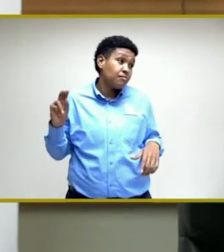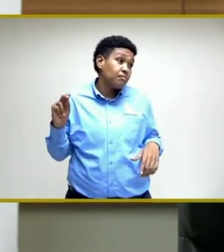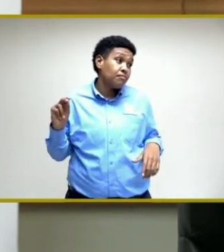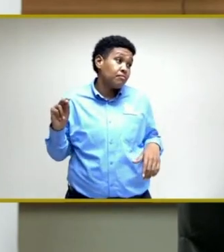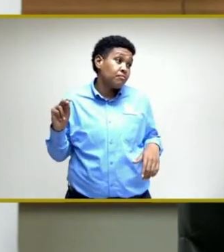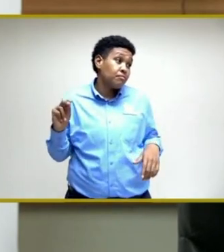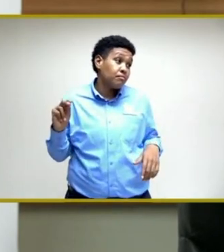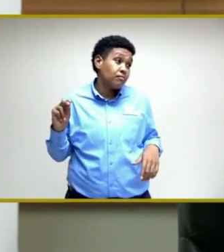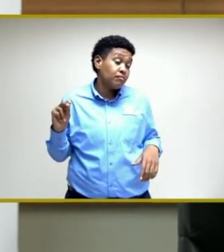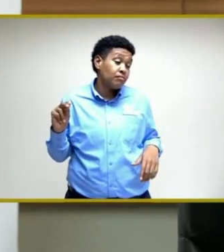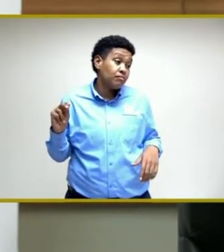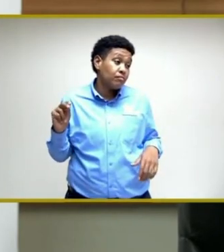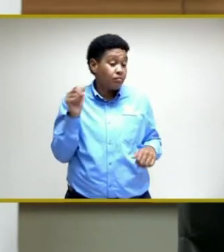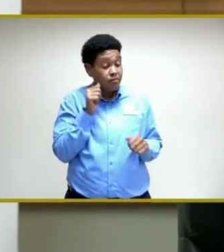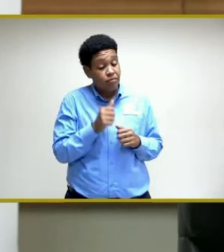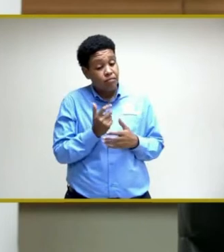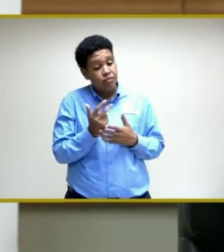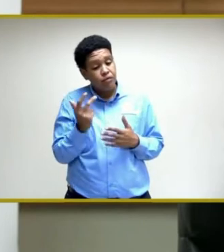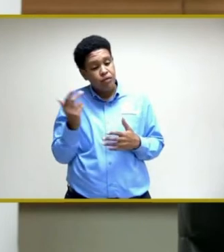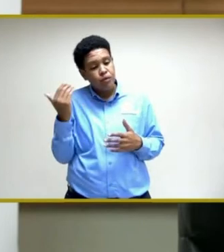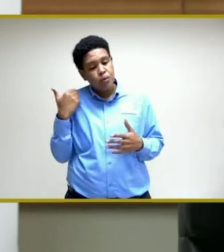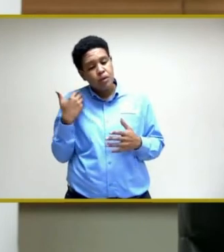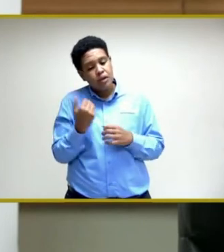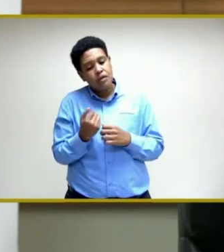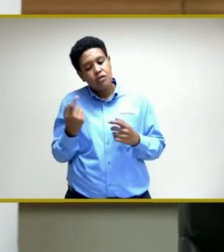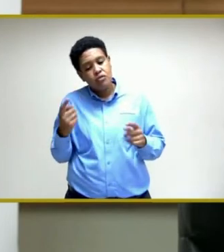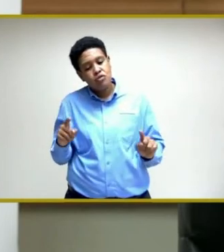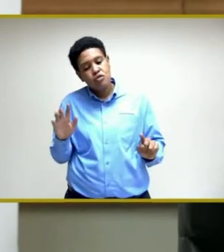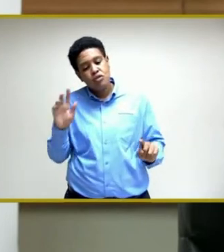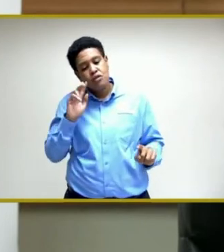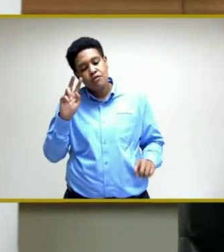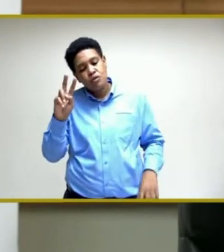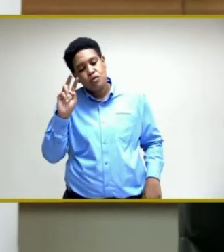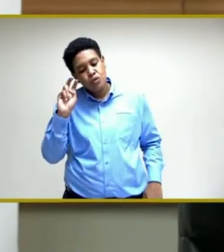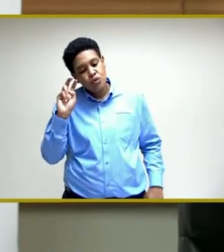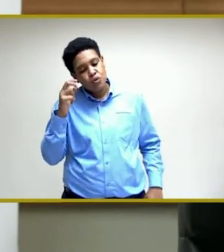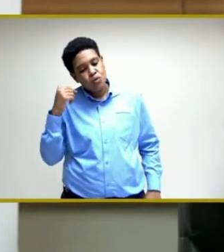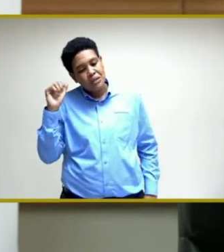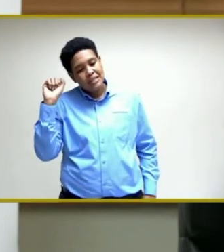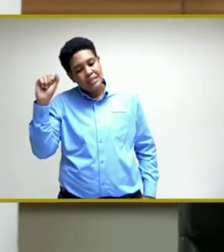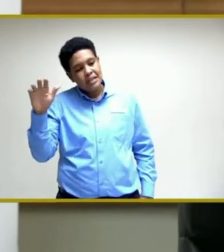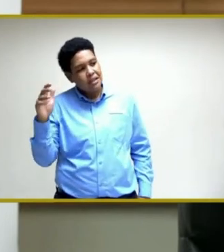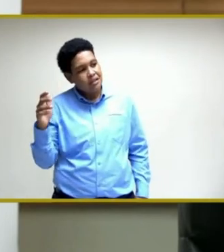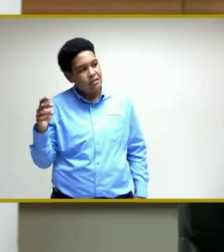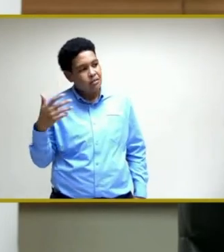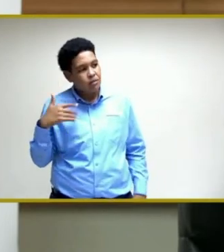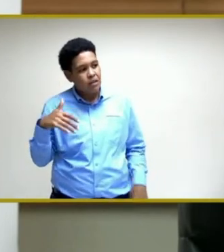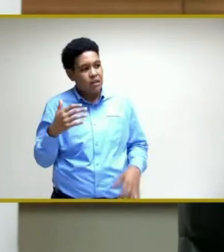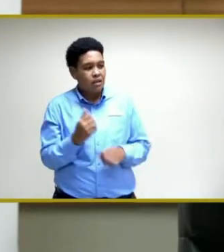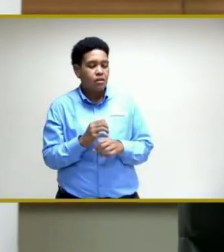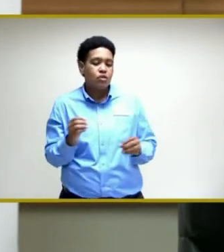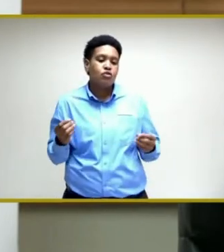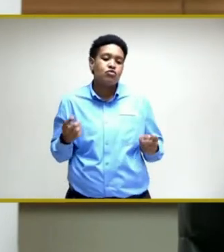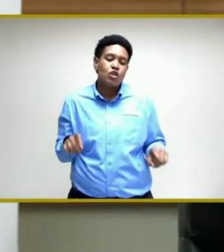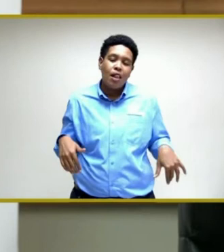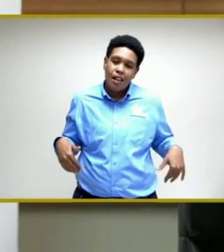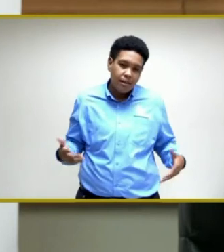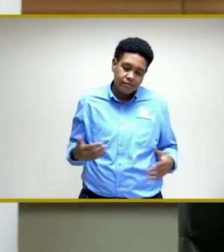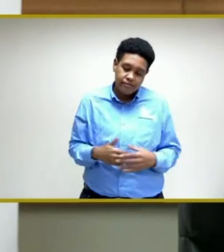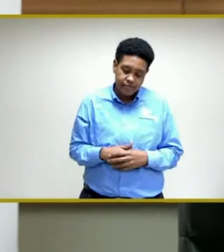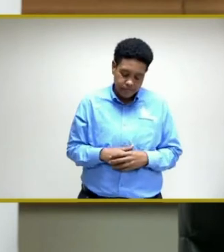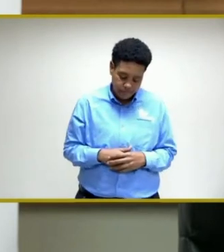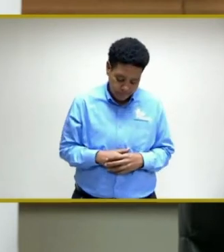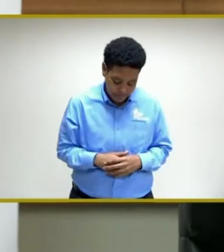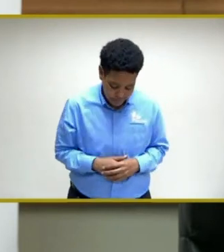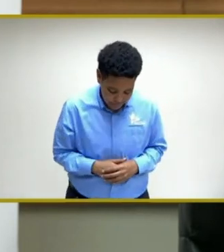I remember that about three weeks ago we got the results of the 200 that we had said. Right. But we haven't gotten any results. Right. So, we